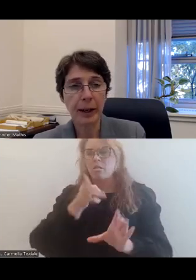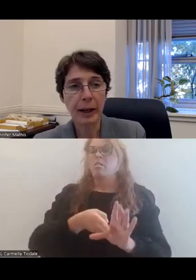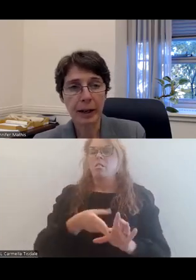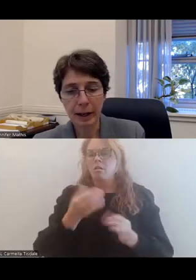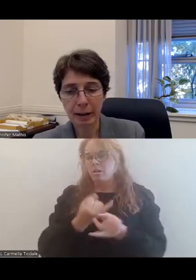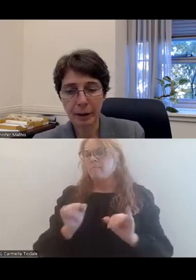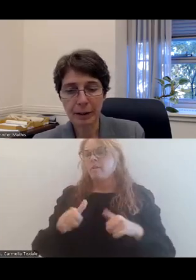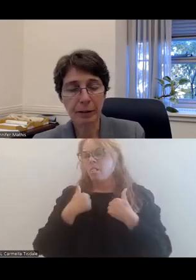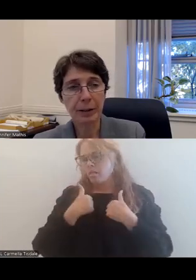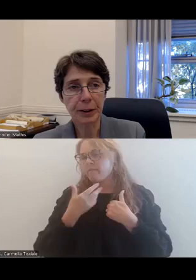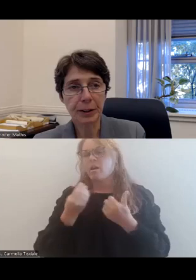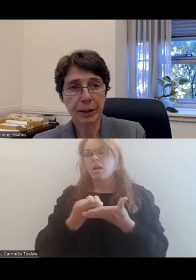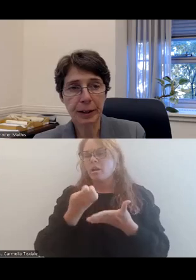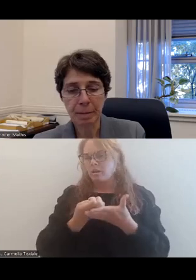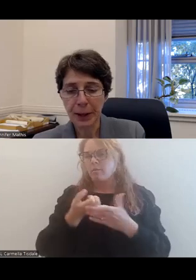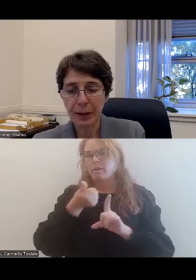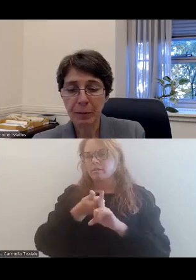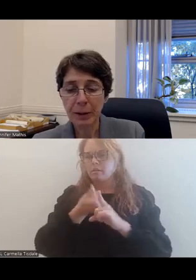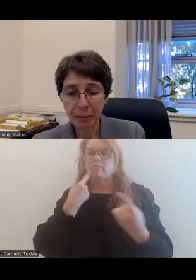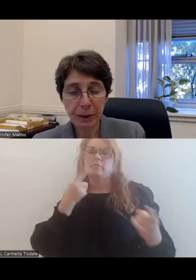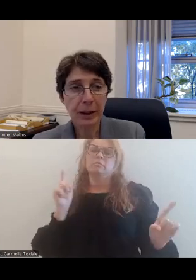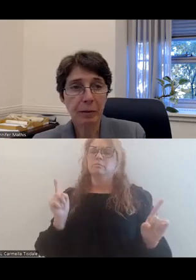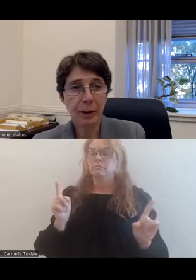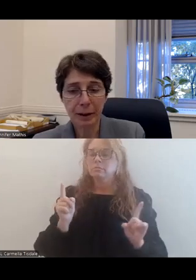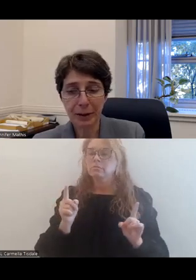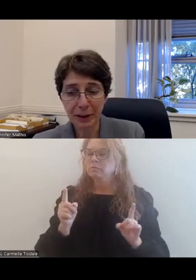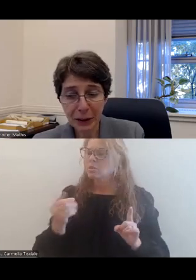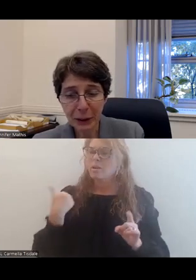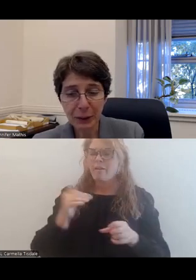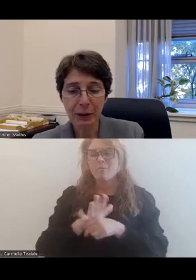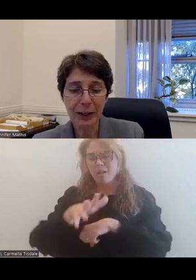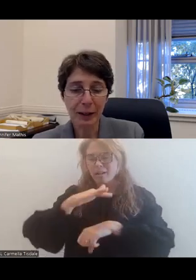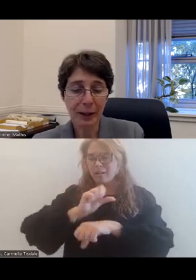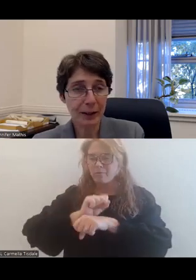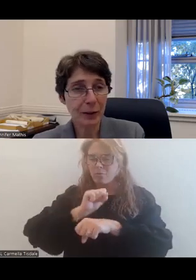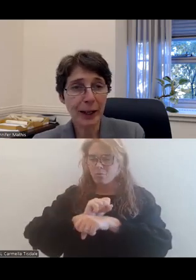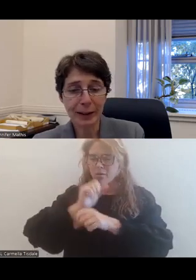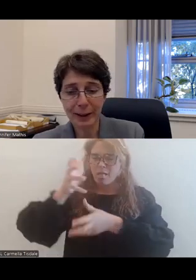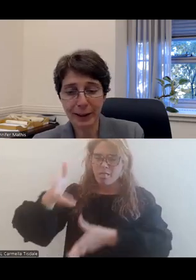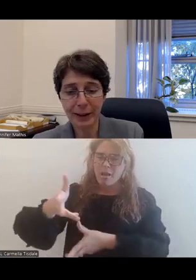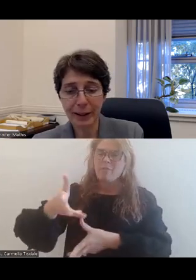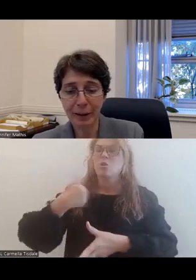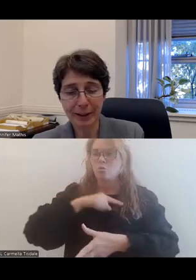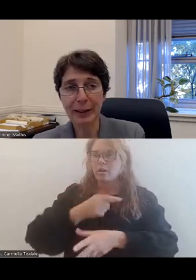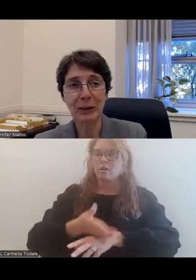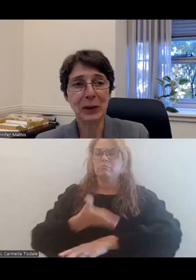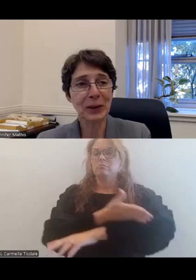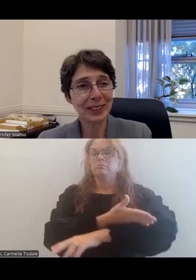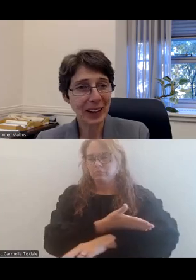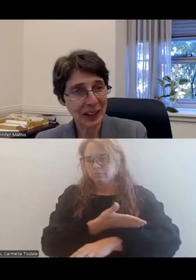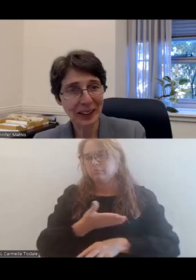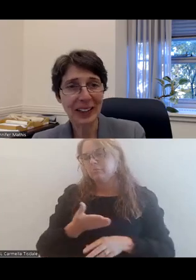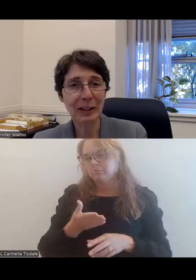living, and economic self-sufficiency. So while we have plenty of work left to do, we are making great strides in advancing